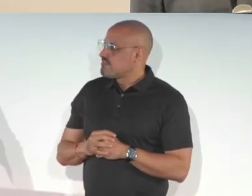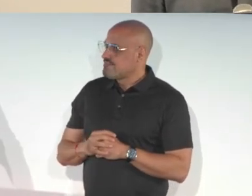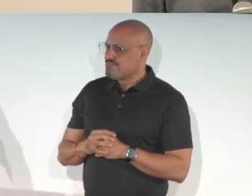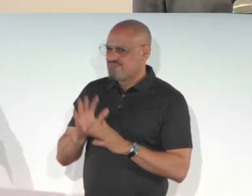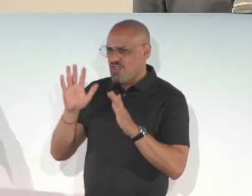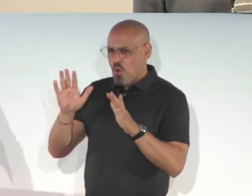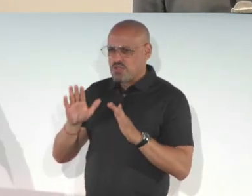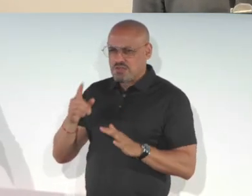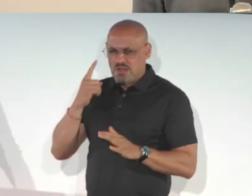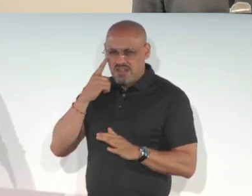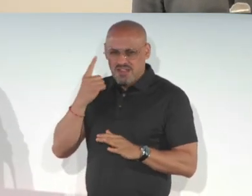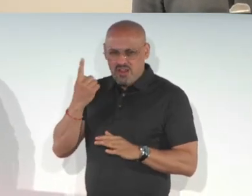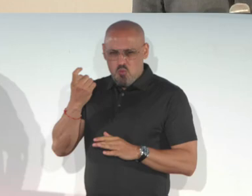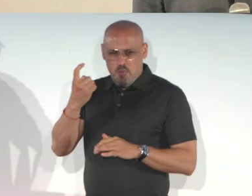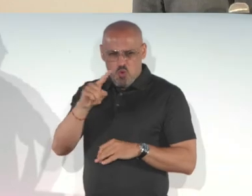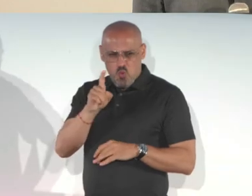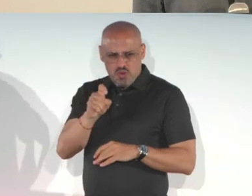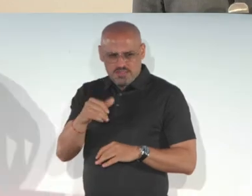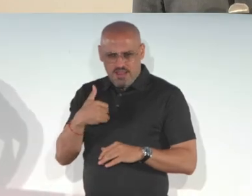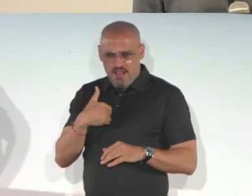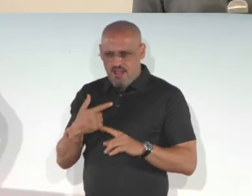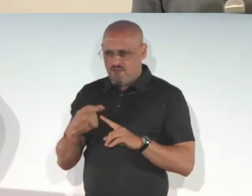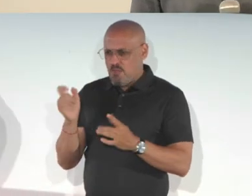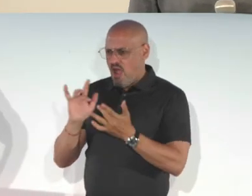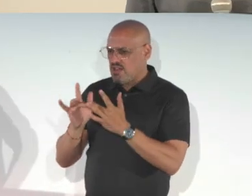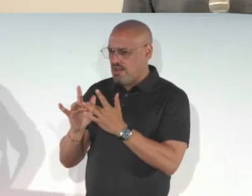to analyzing something in the environment.